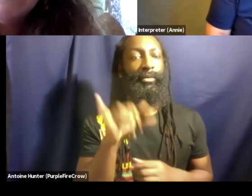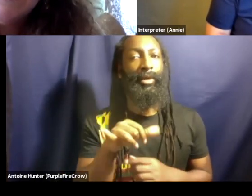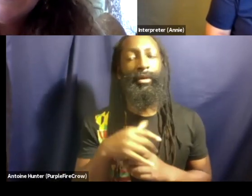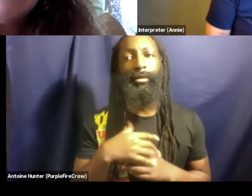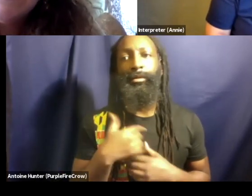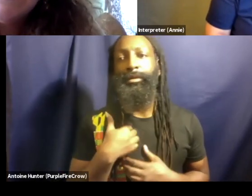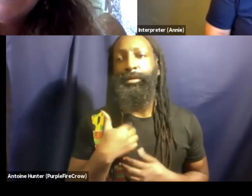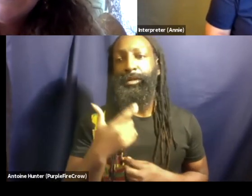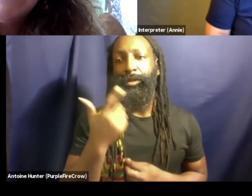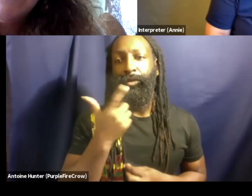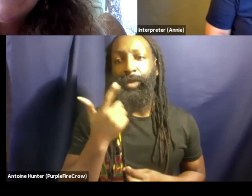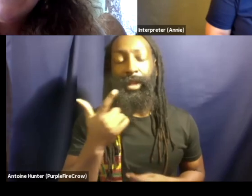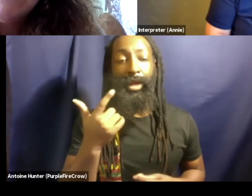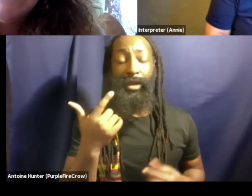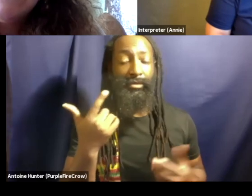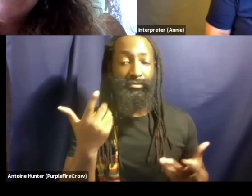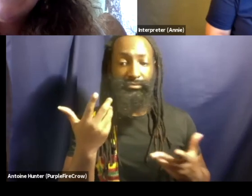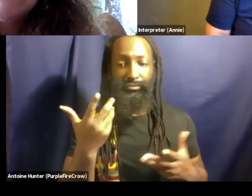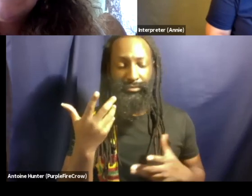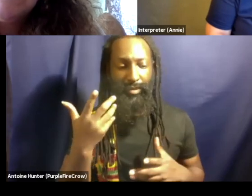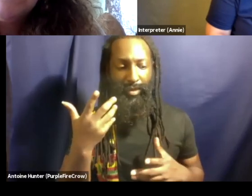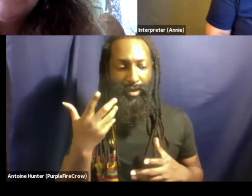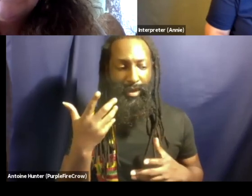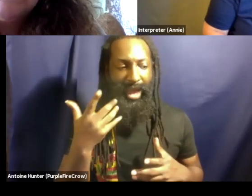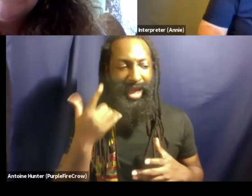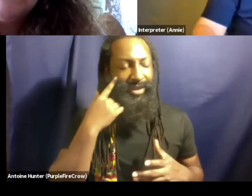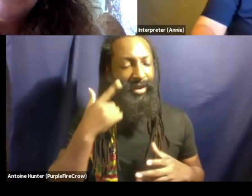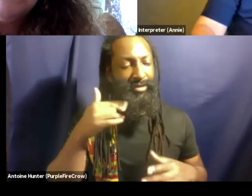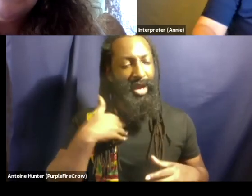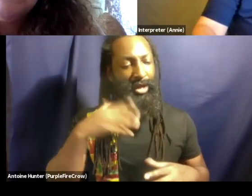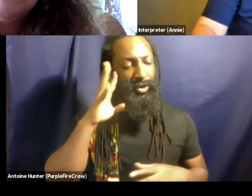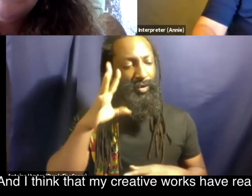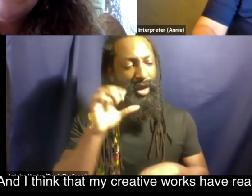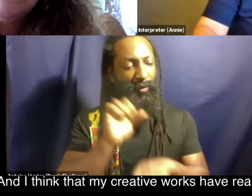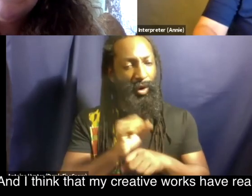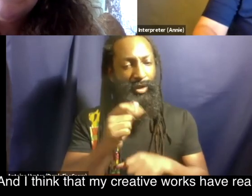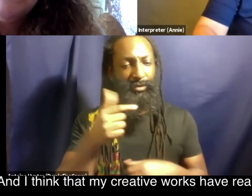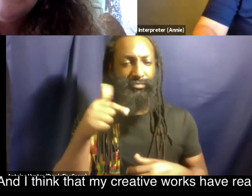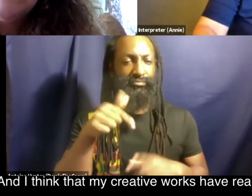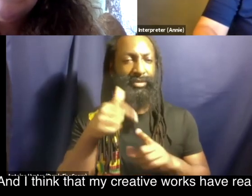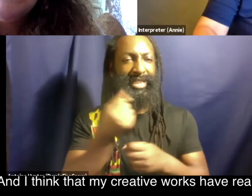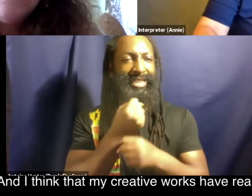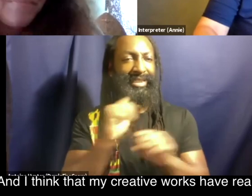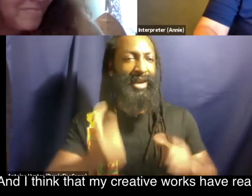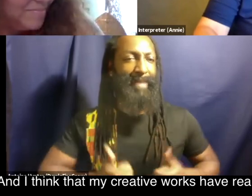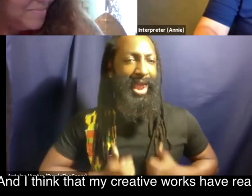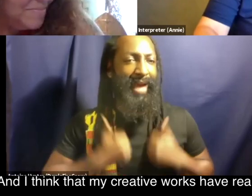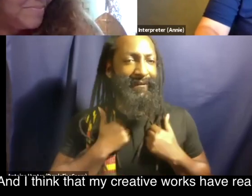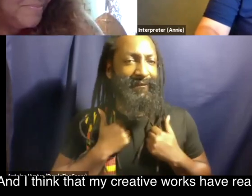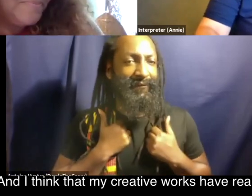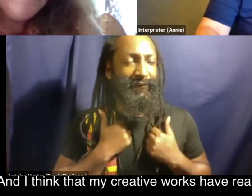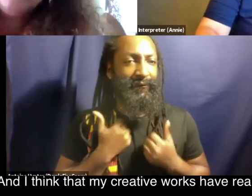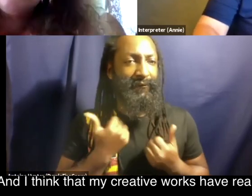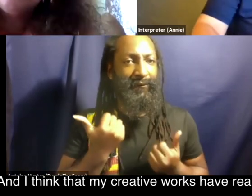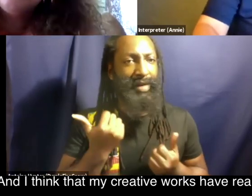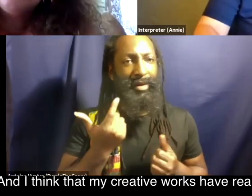and i think that my creative works